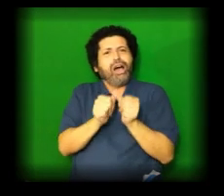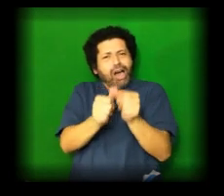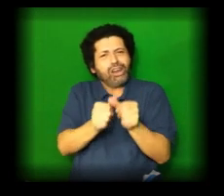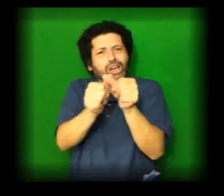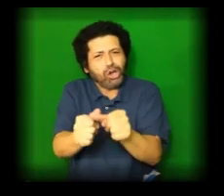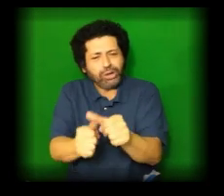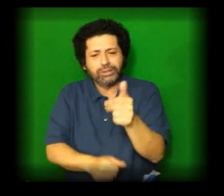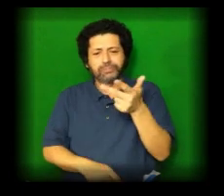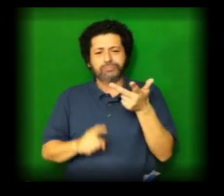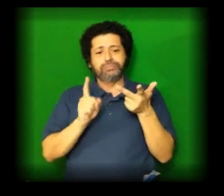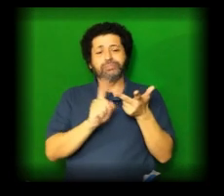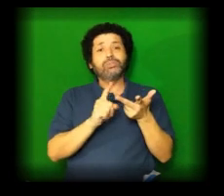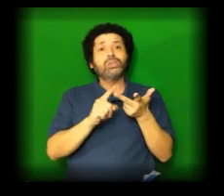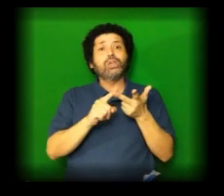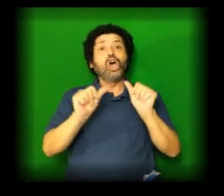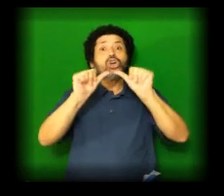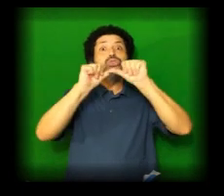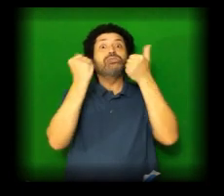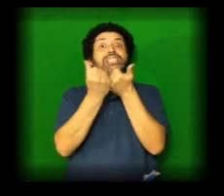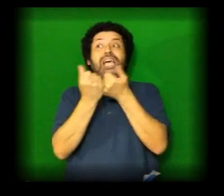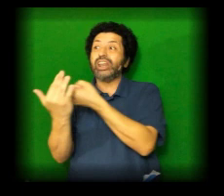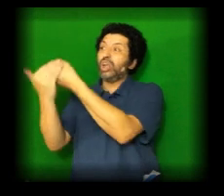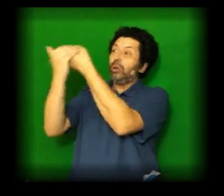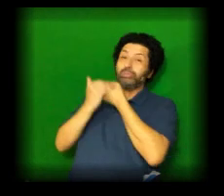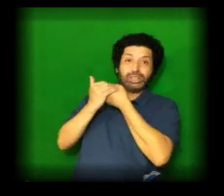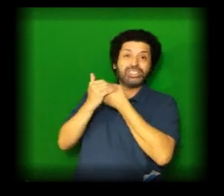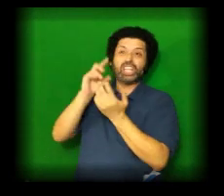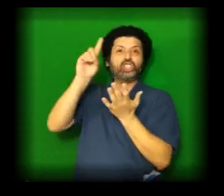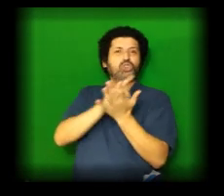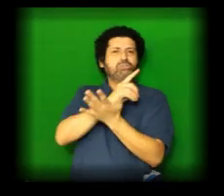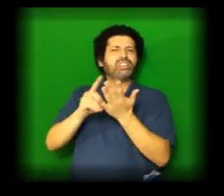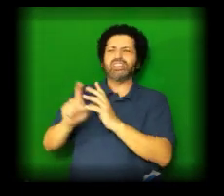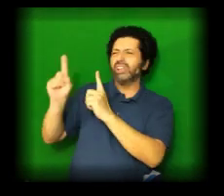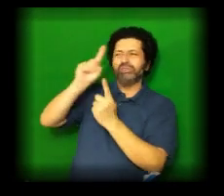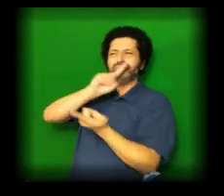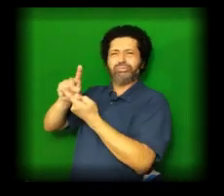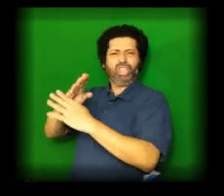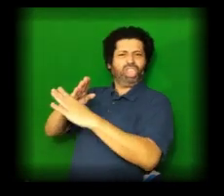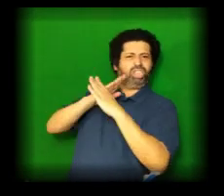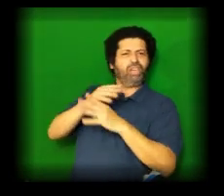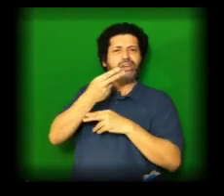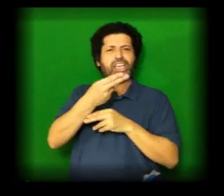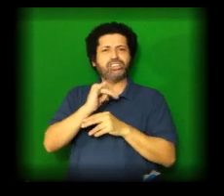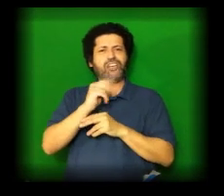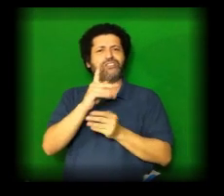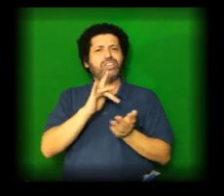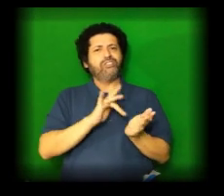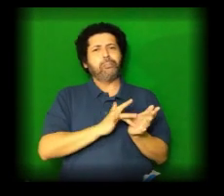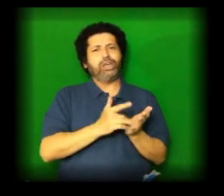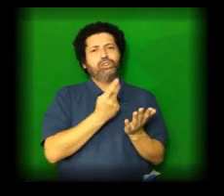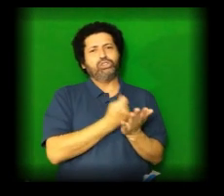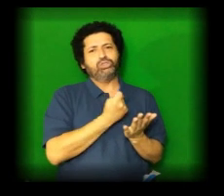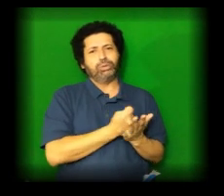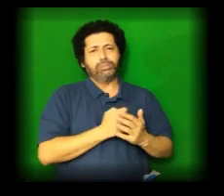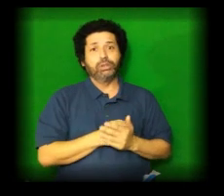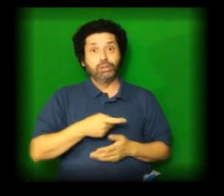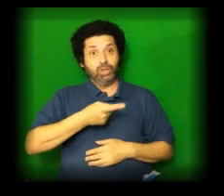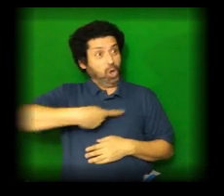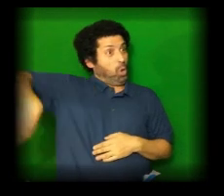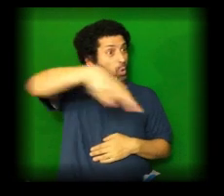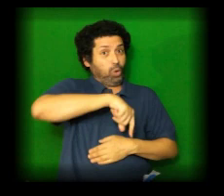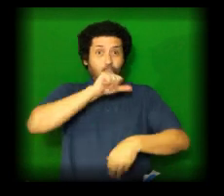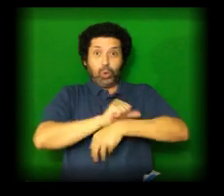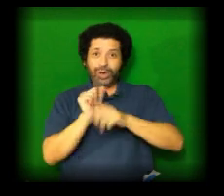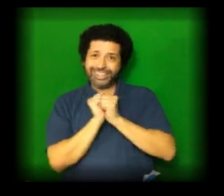reduce stigma and discrimination as barriers to HIV prevention, testing, and treatment. Working together with our